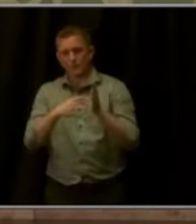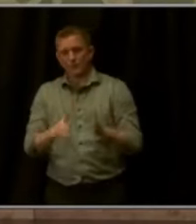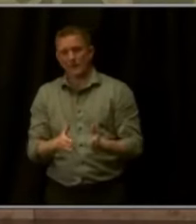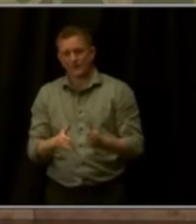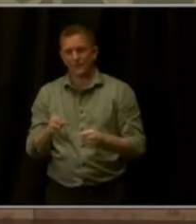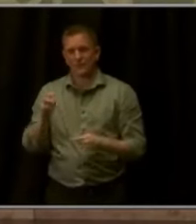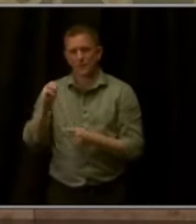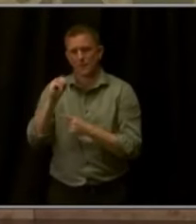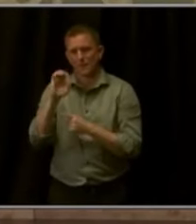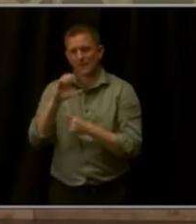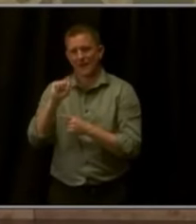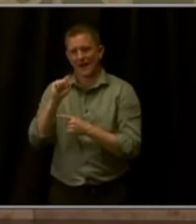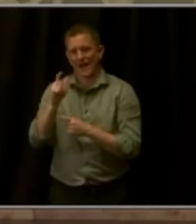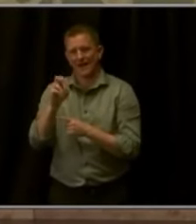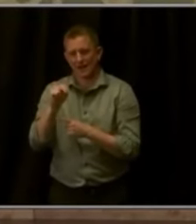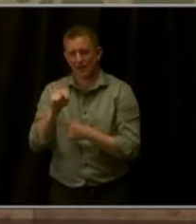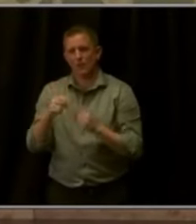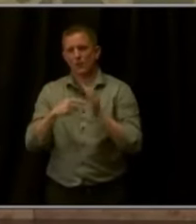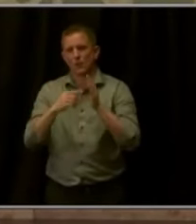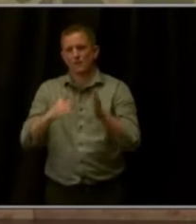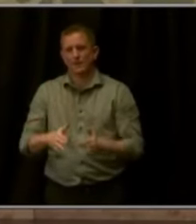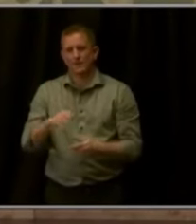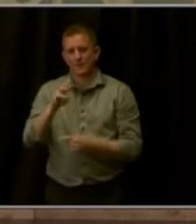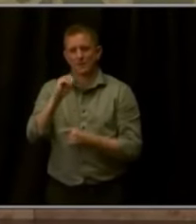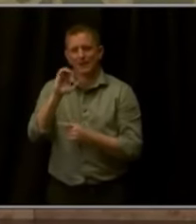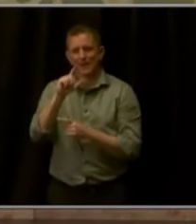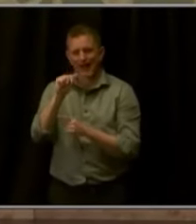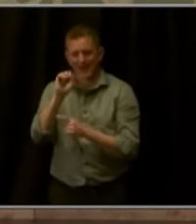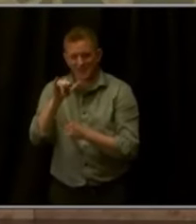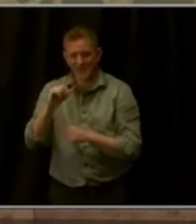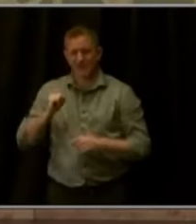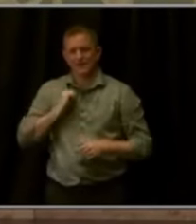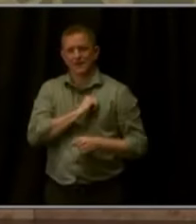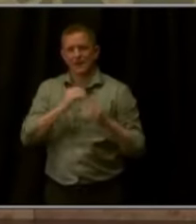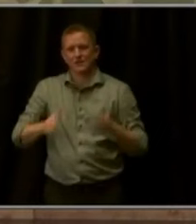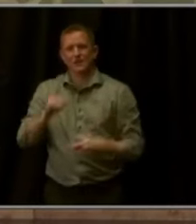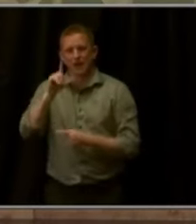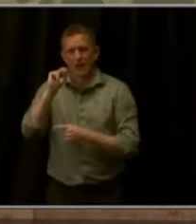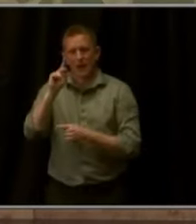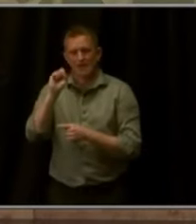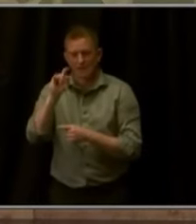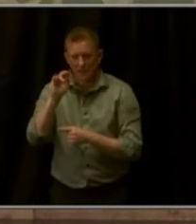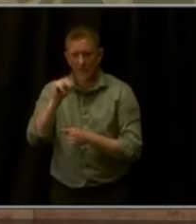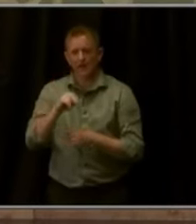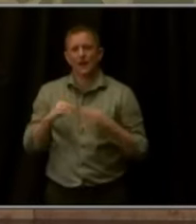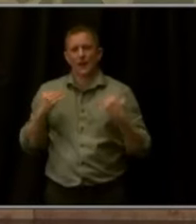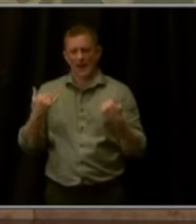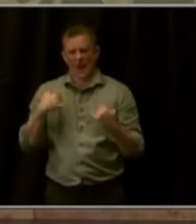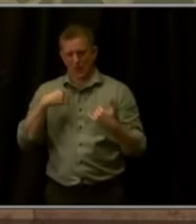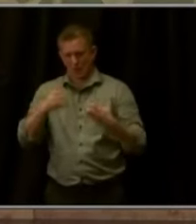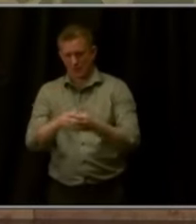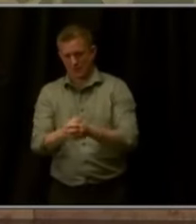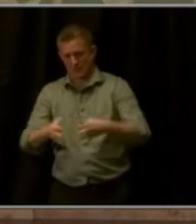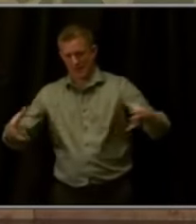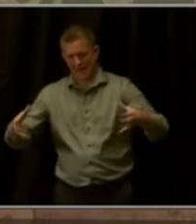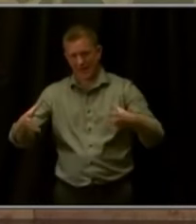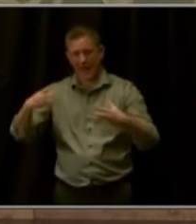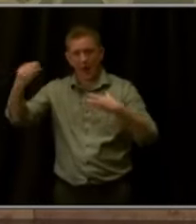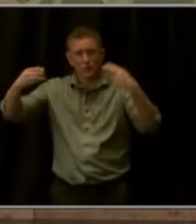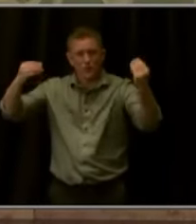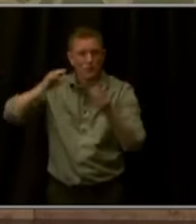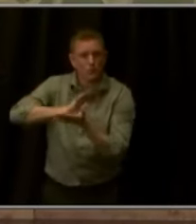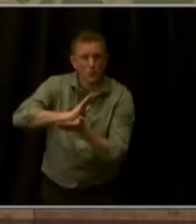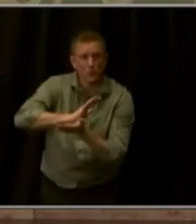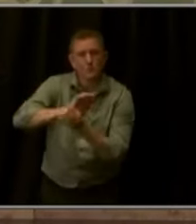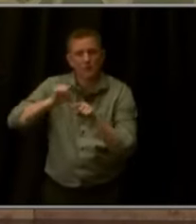McGlasey and Senator Marchman and Senator Lundin, and now we want to work with you to expand out-of-school opportunities to boost science